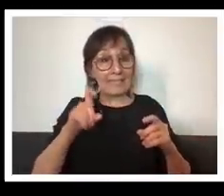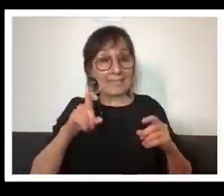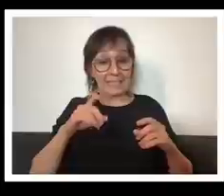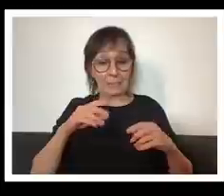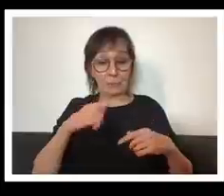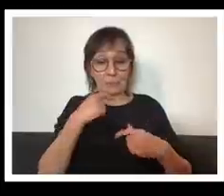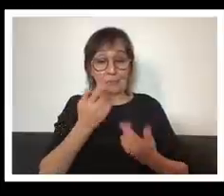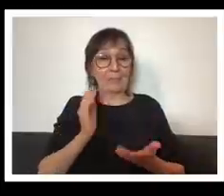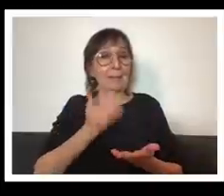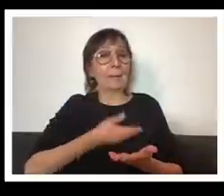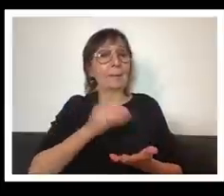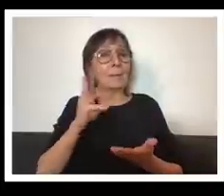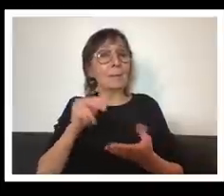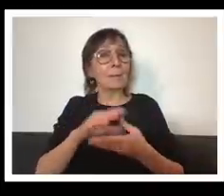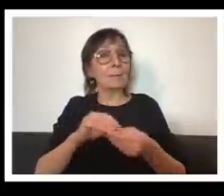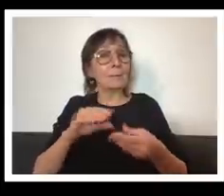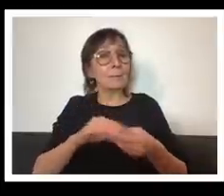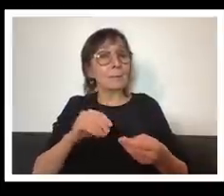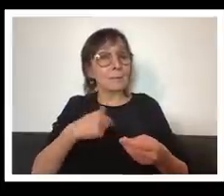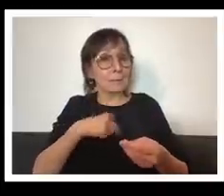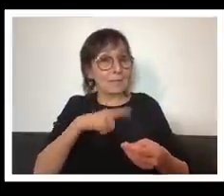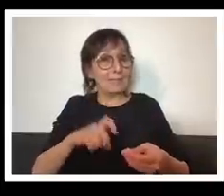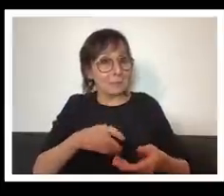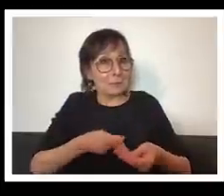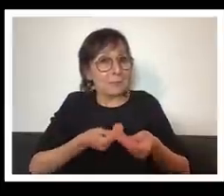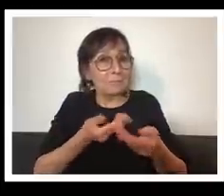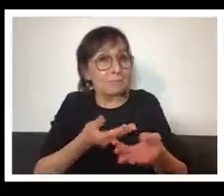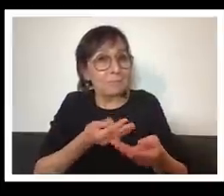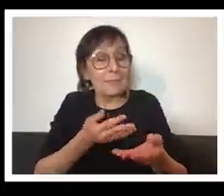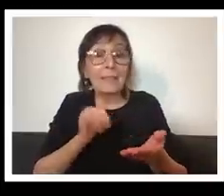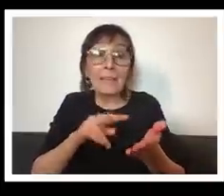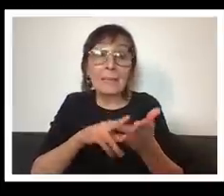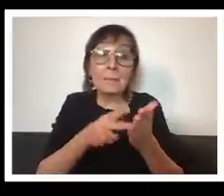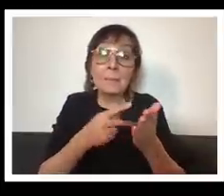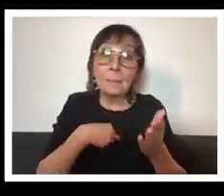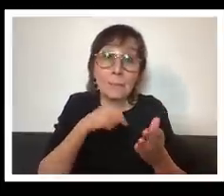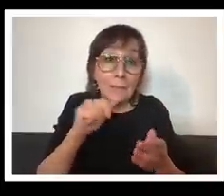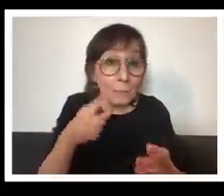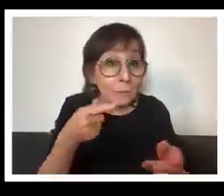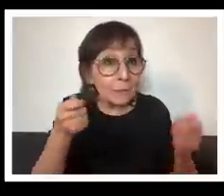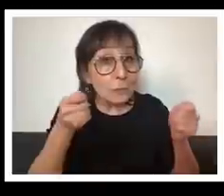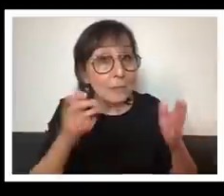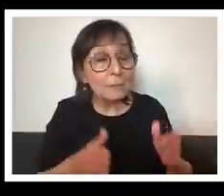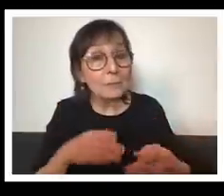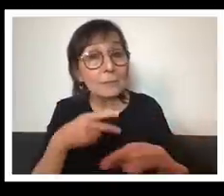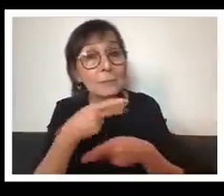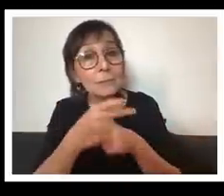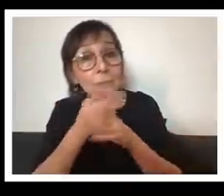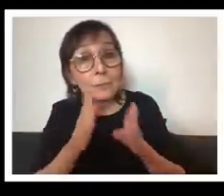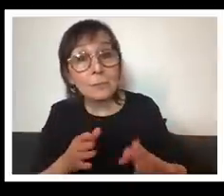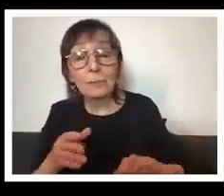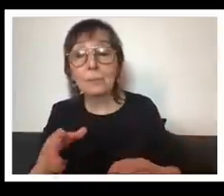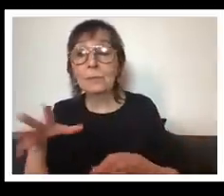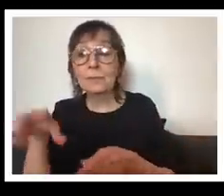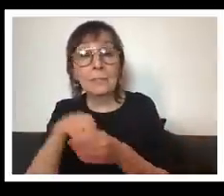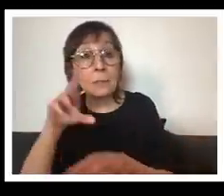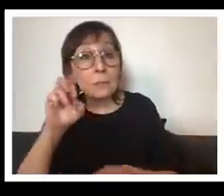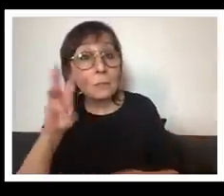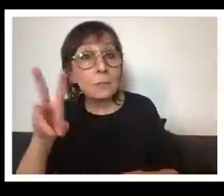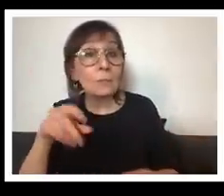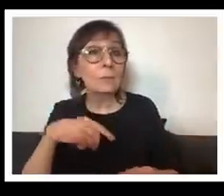story but that means also that we are not only directors and producers but we're in the crew we're in the writers rooms